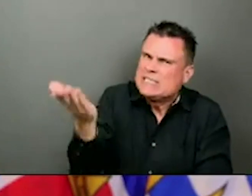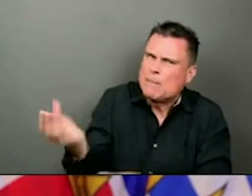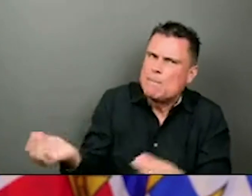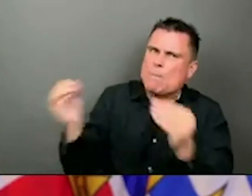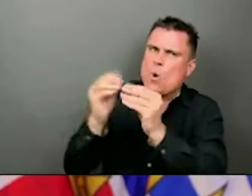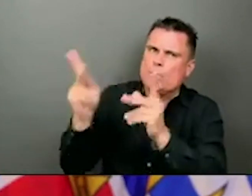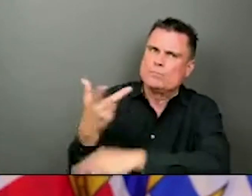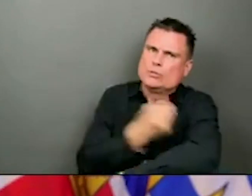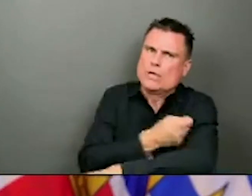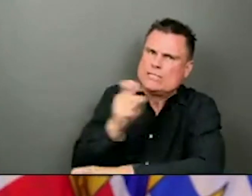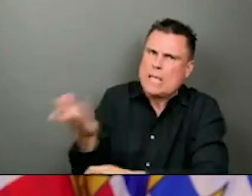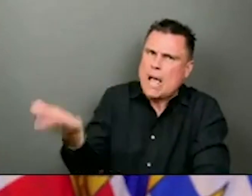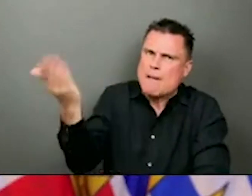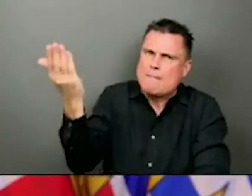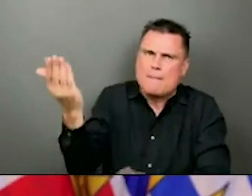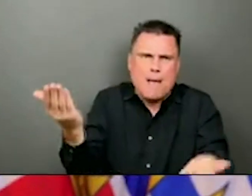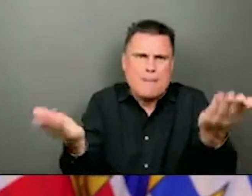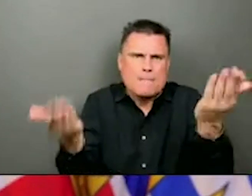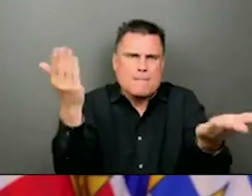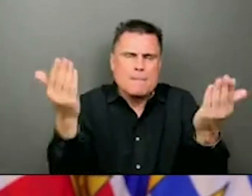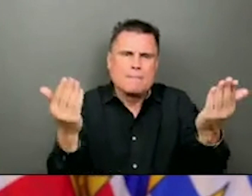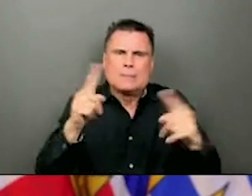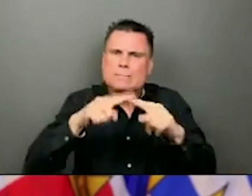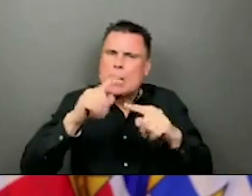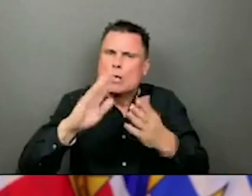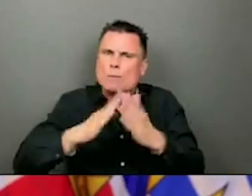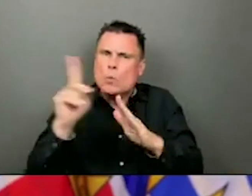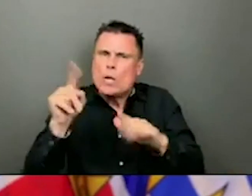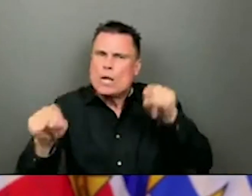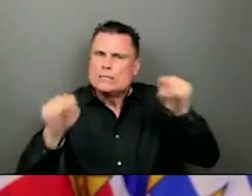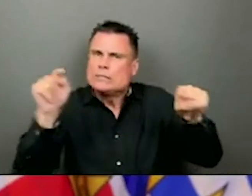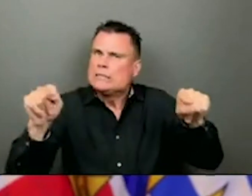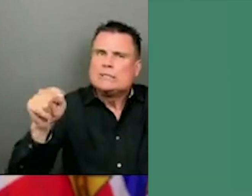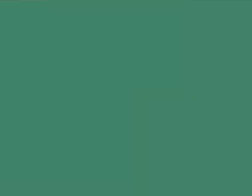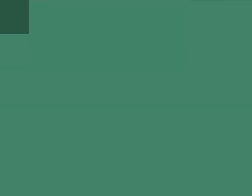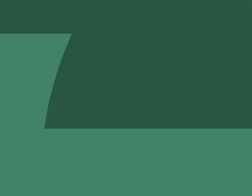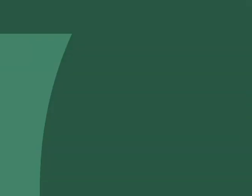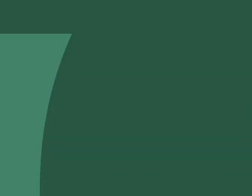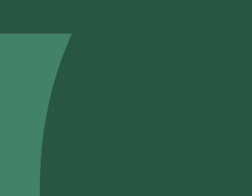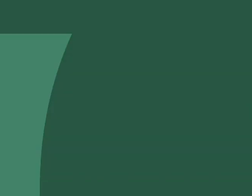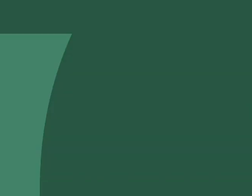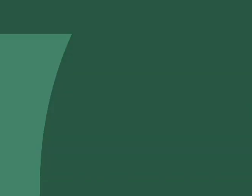protected. It not only protects you but it's important for your community too.